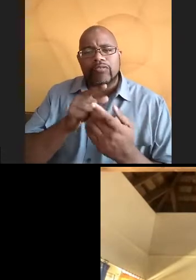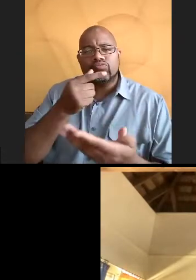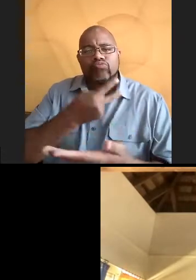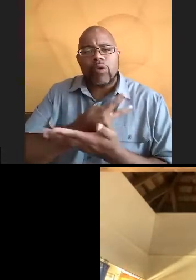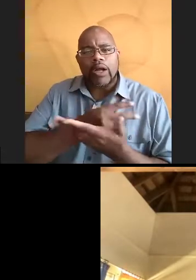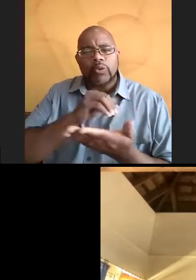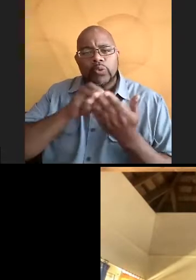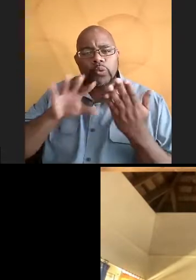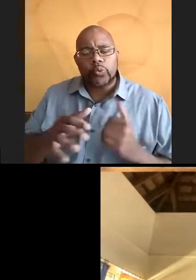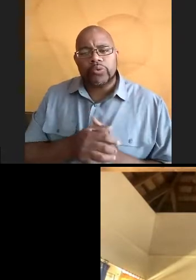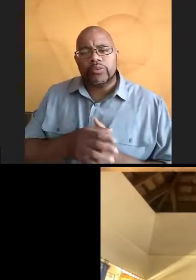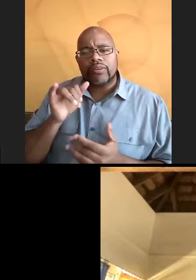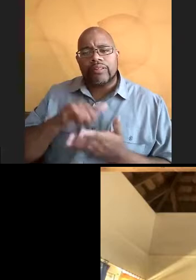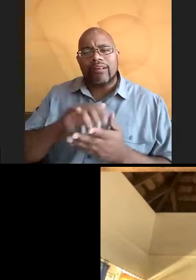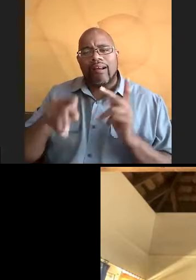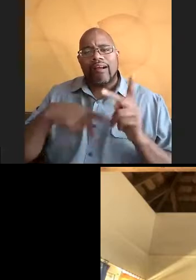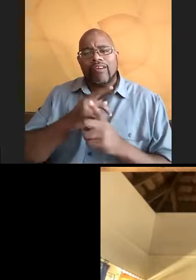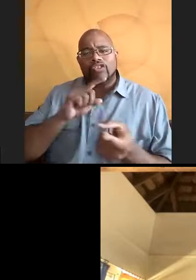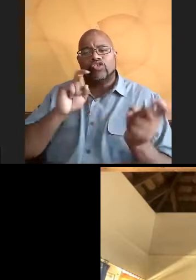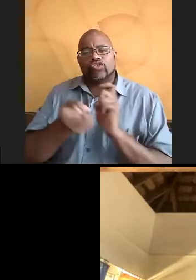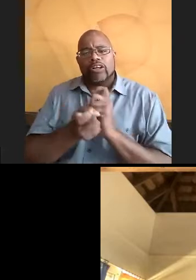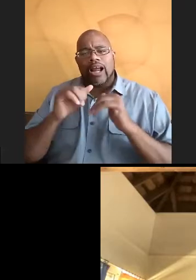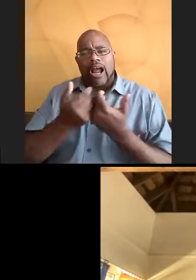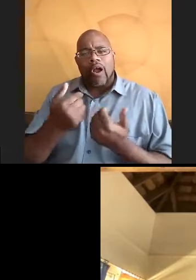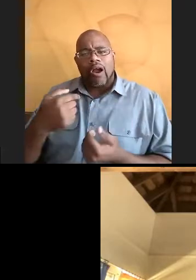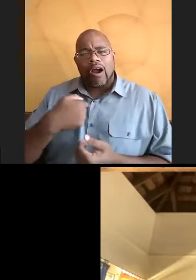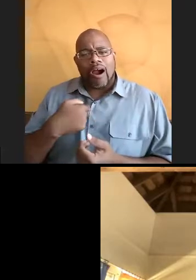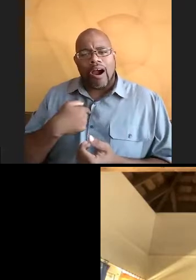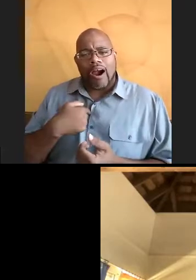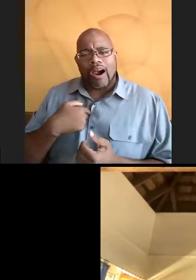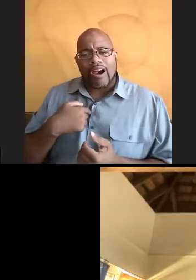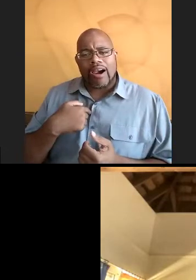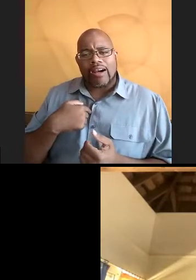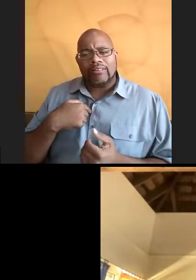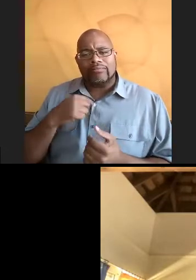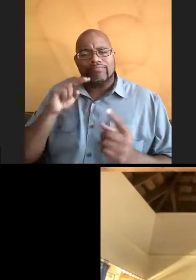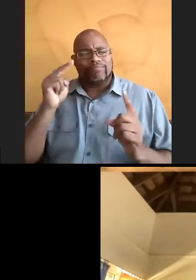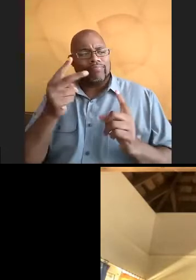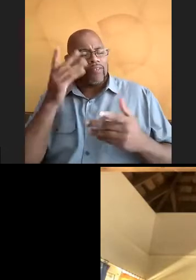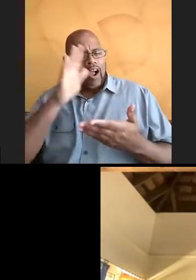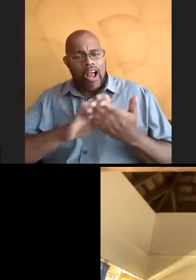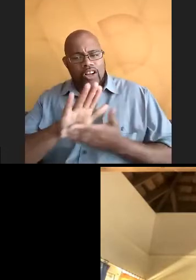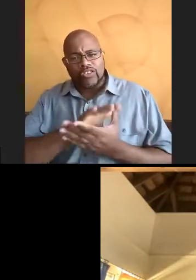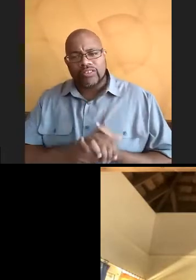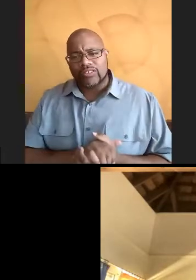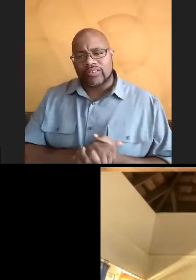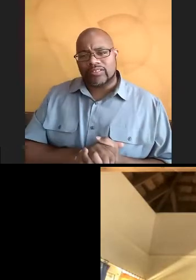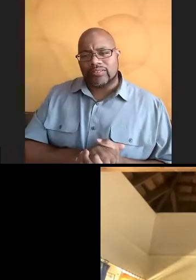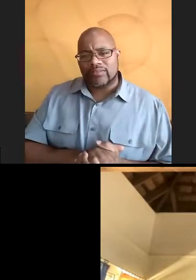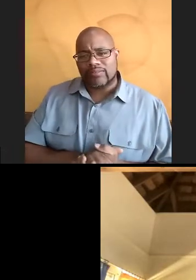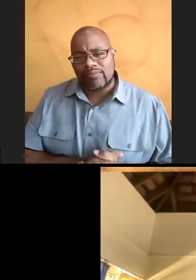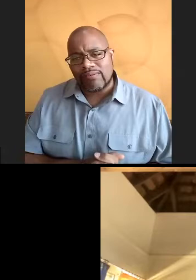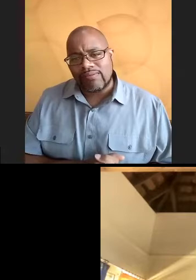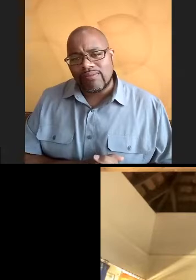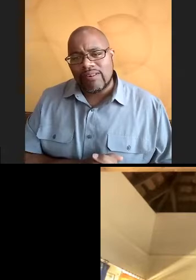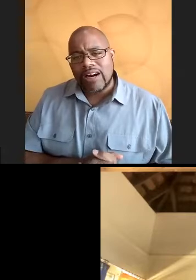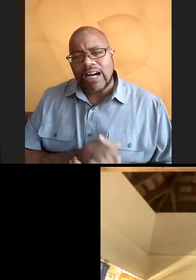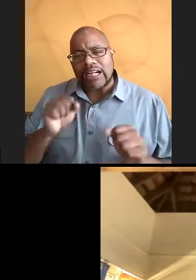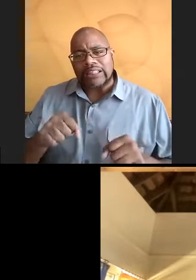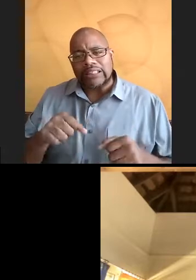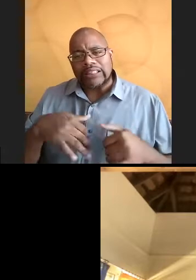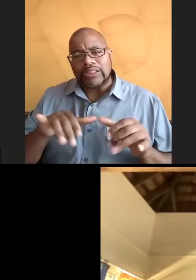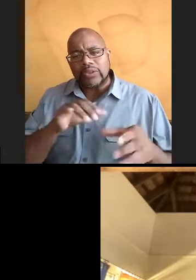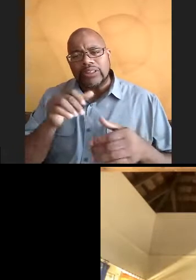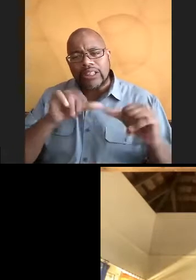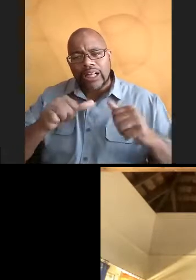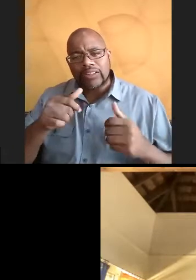And so that kind of changed how I went about looking for colleges because I was like, oh, wow, like I can still do science